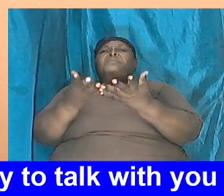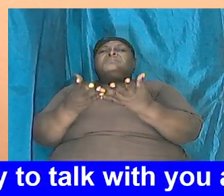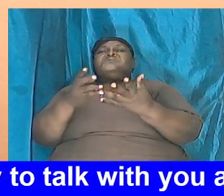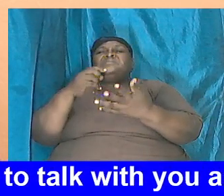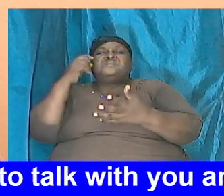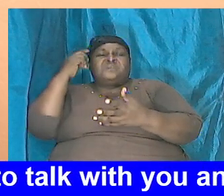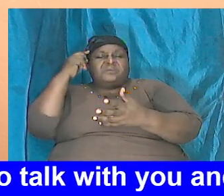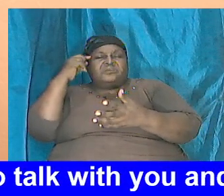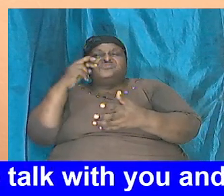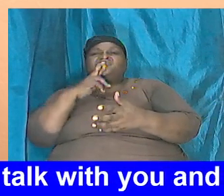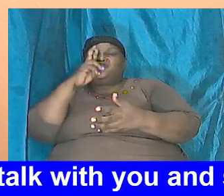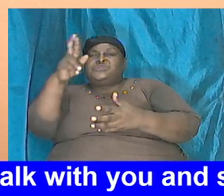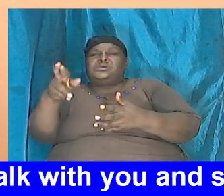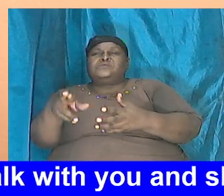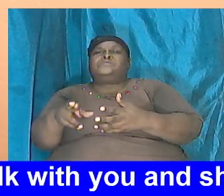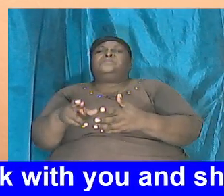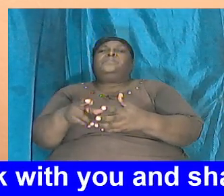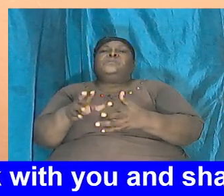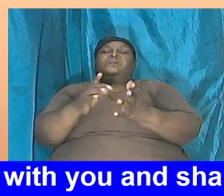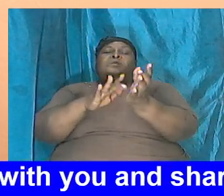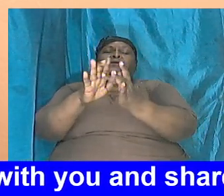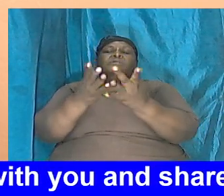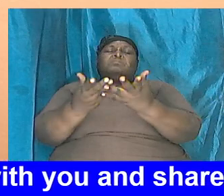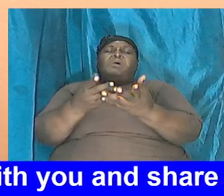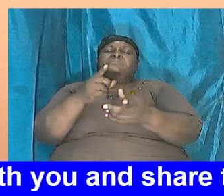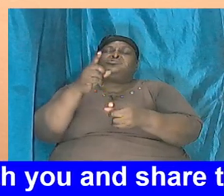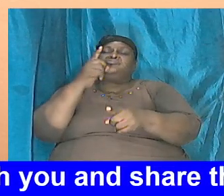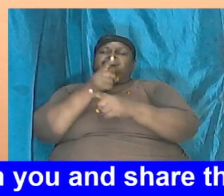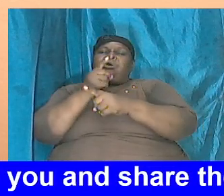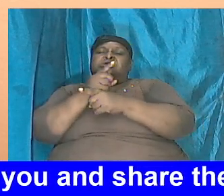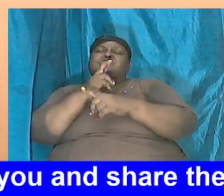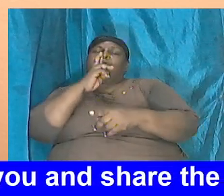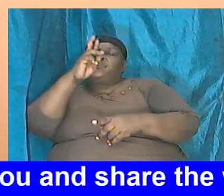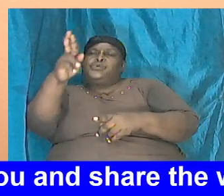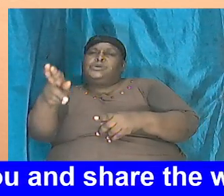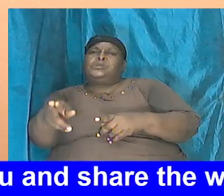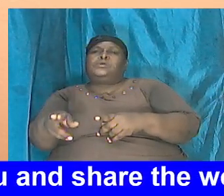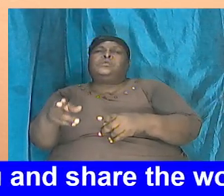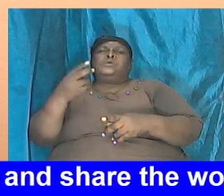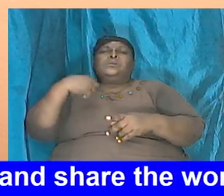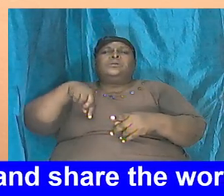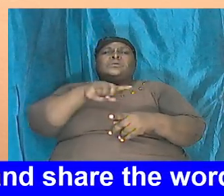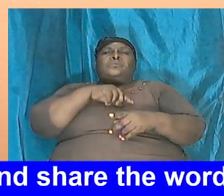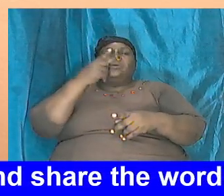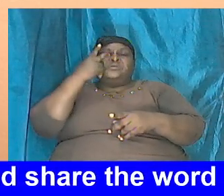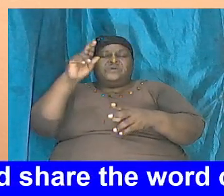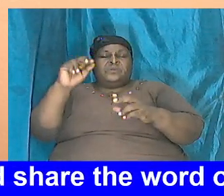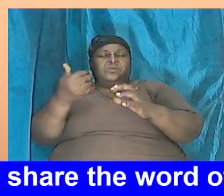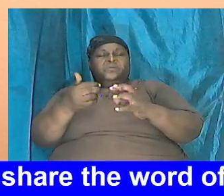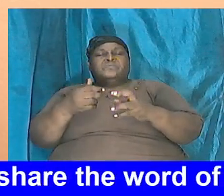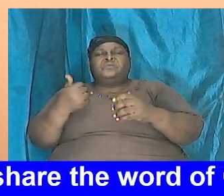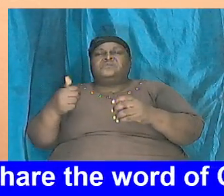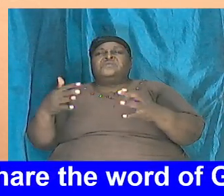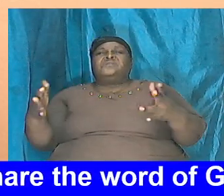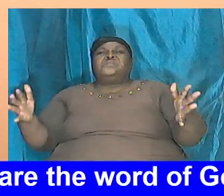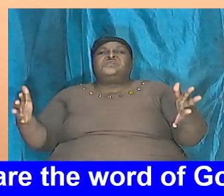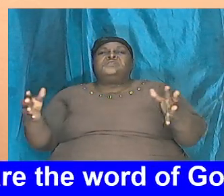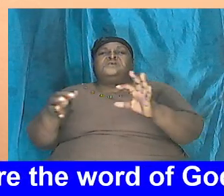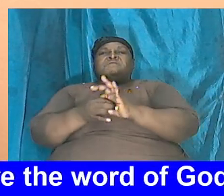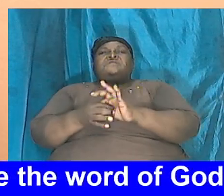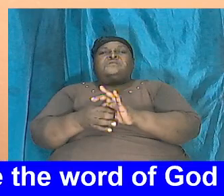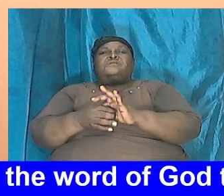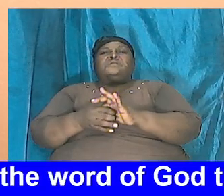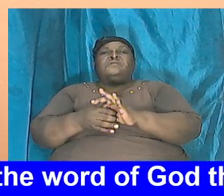because we are telling you that the Bible is right and it is real and we will see other things fit into place based